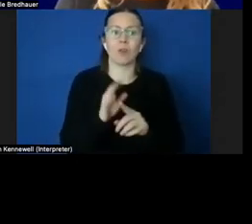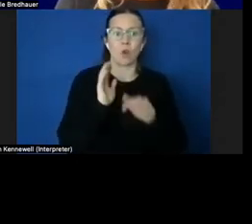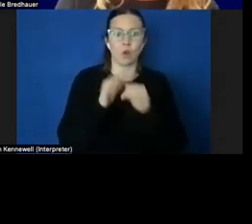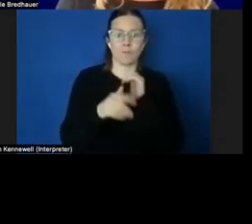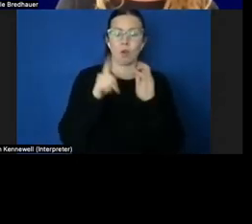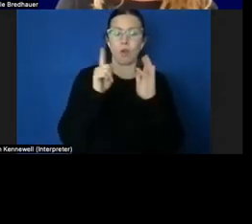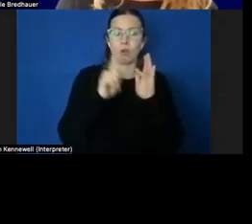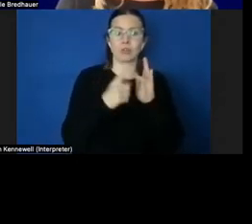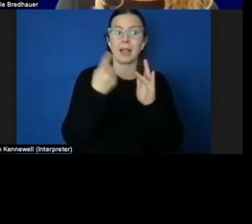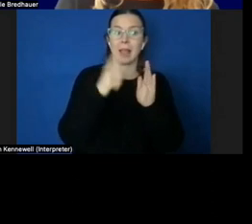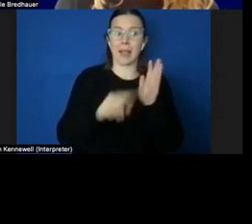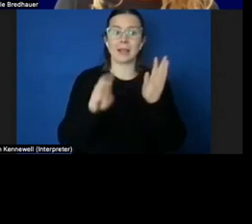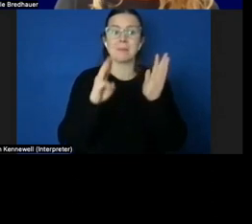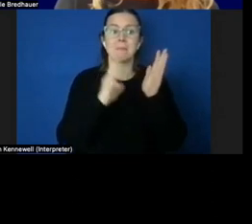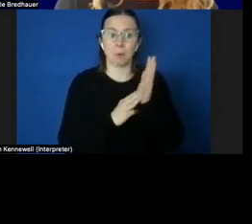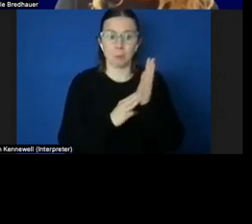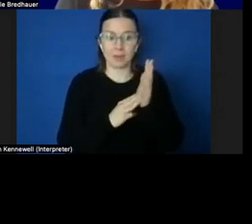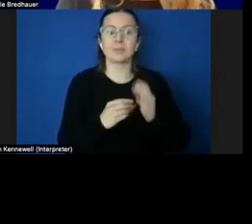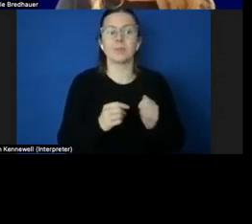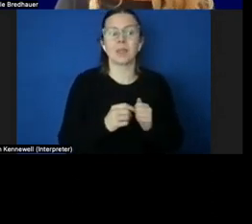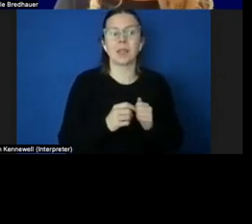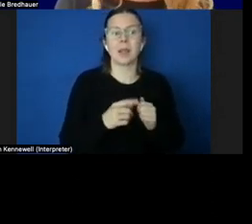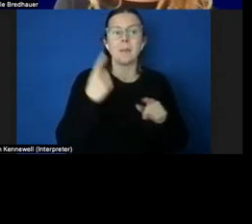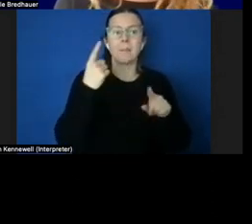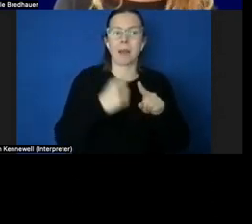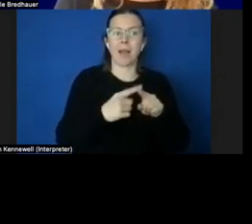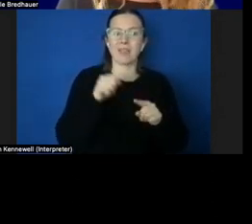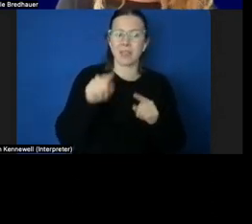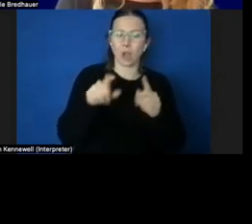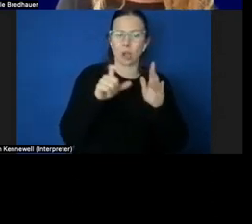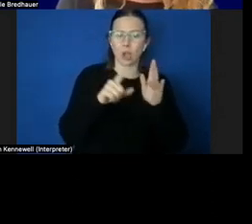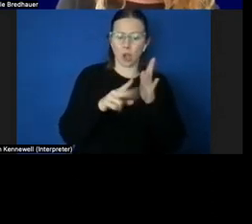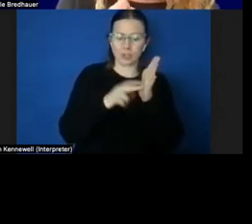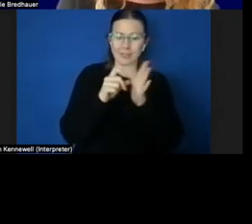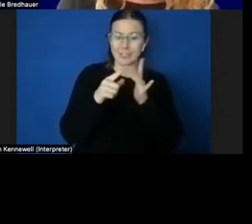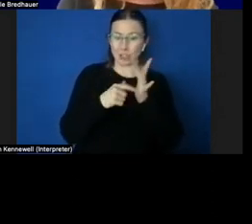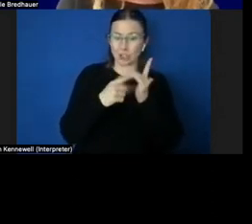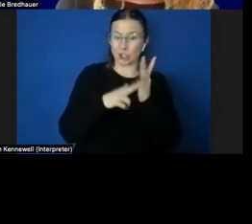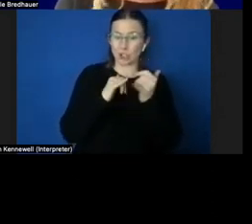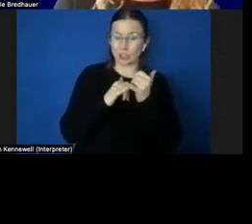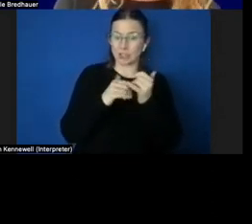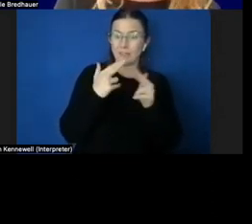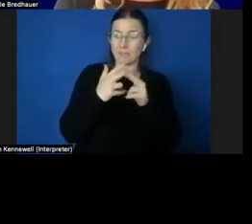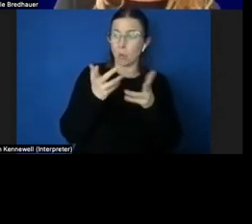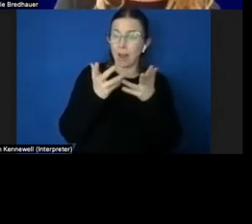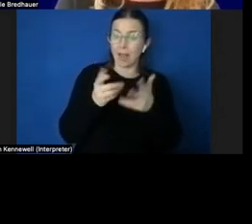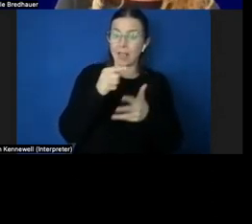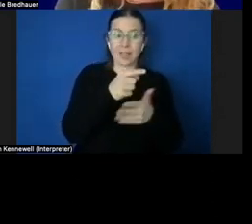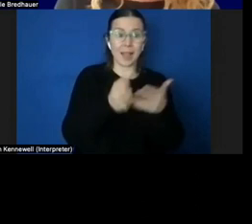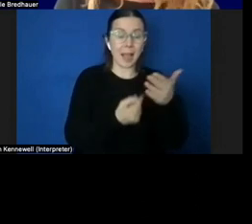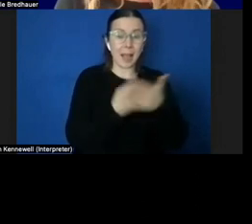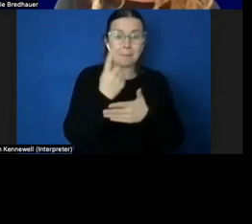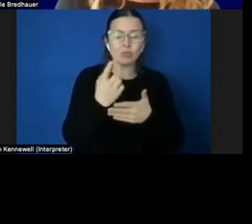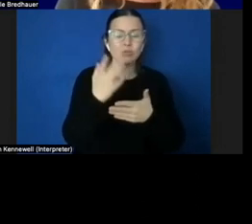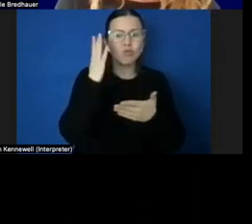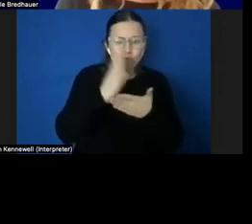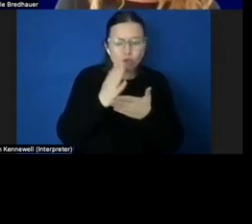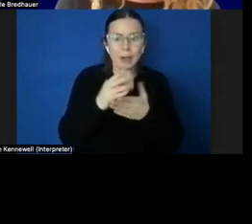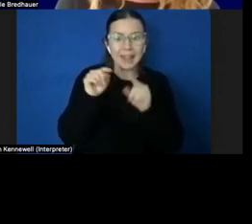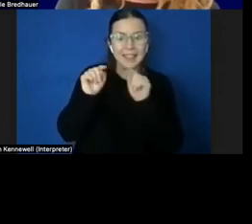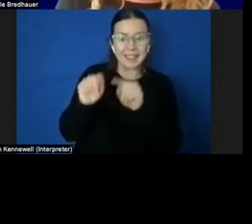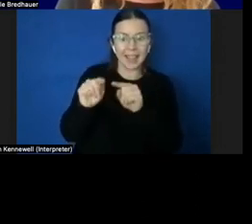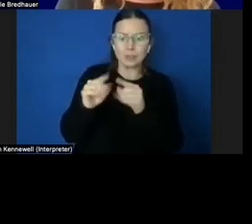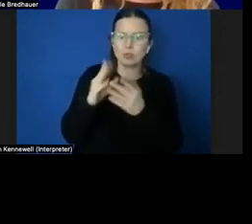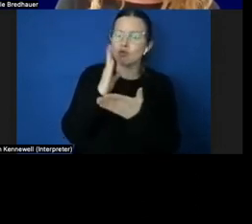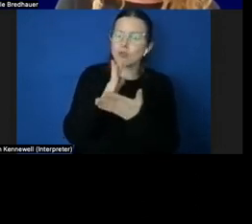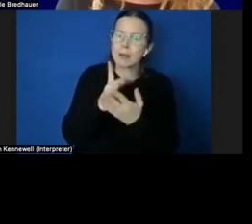mobility, and that the conditions that allow this to occur are really, really